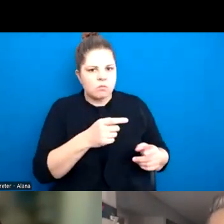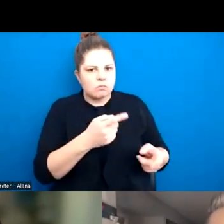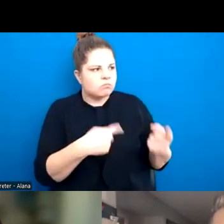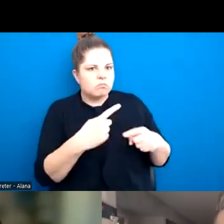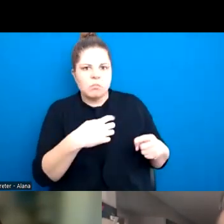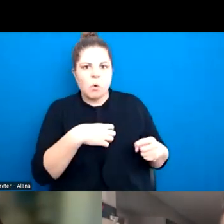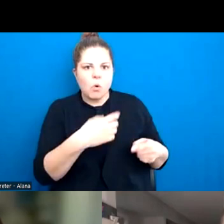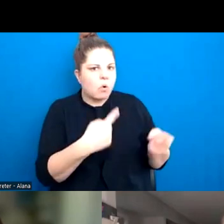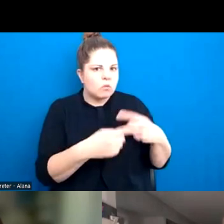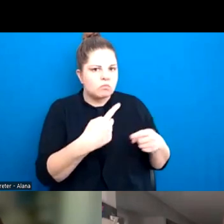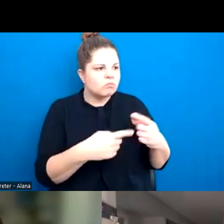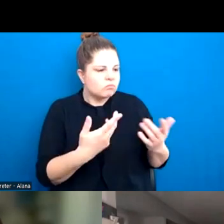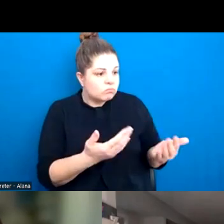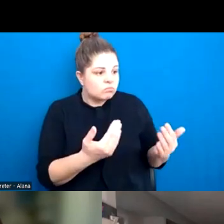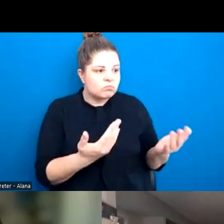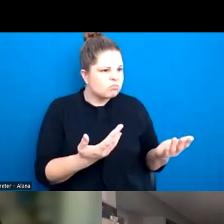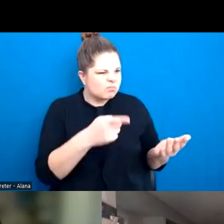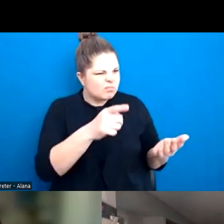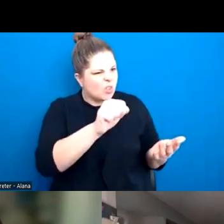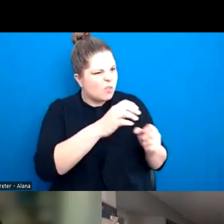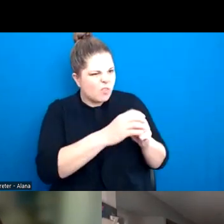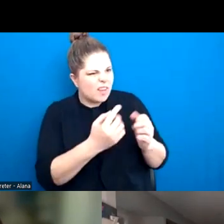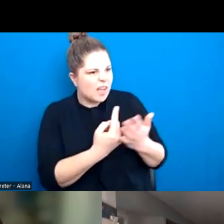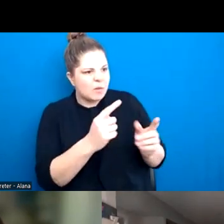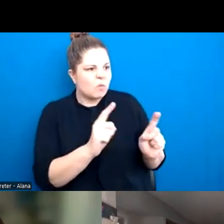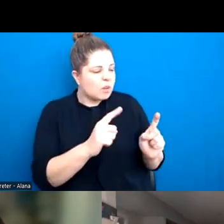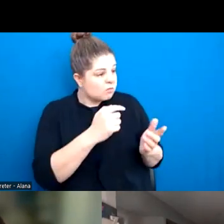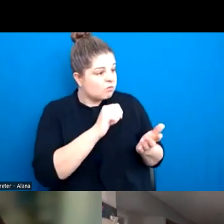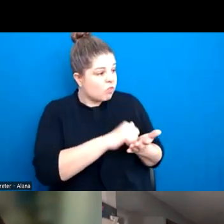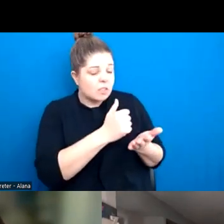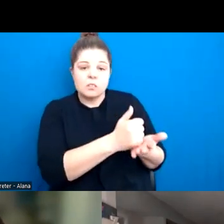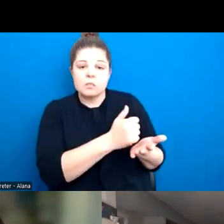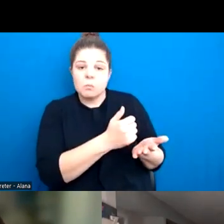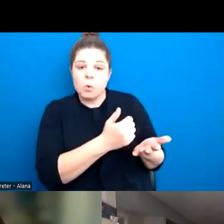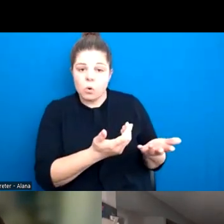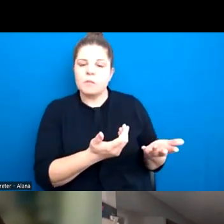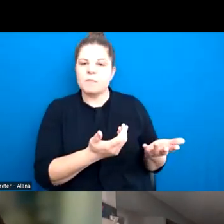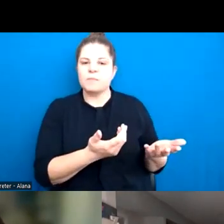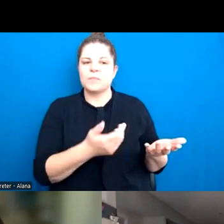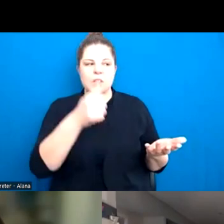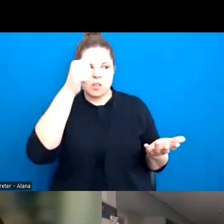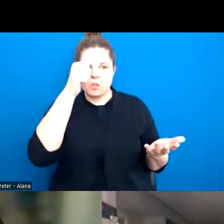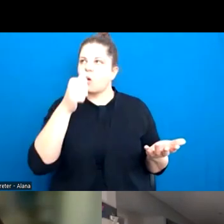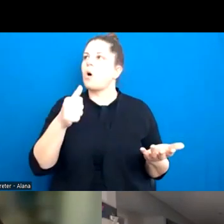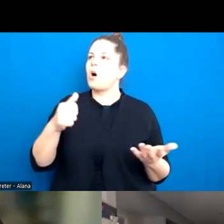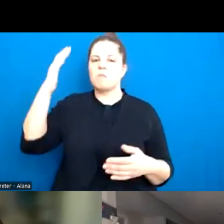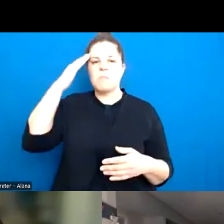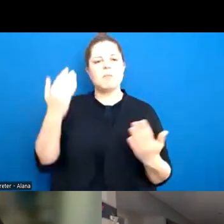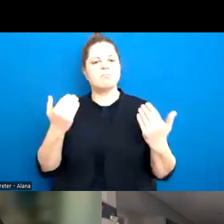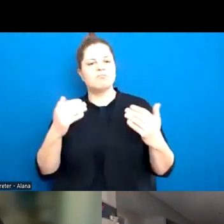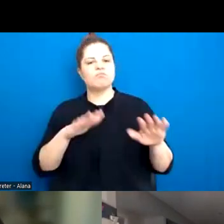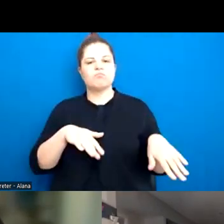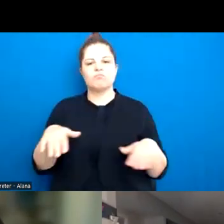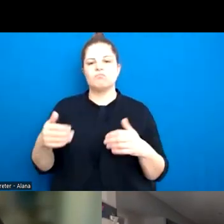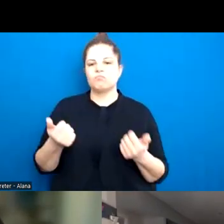need help? Do they have the right support in place, um, so that they know if they happen to enter that situation, that mom is going to be chill and we're going to